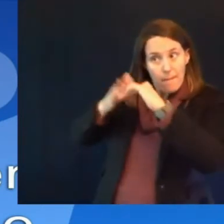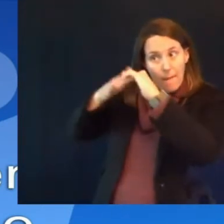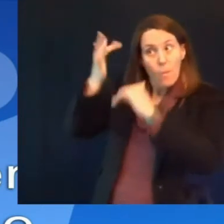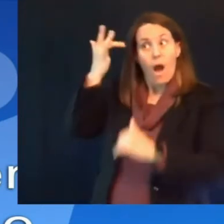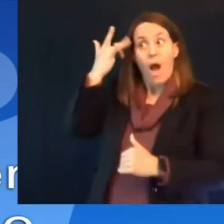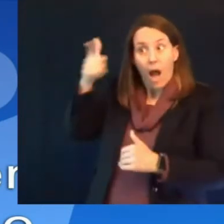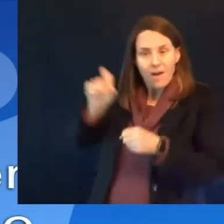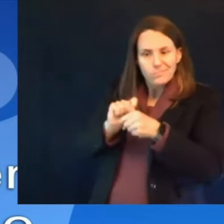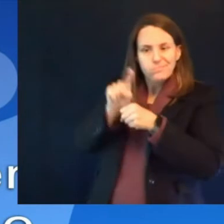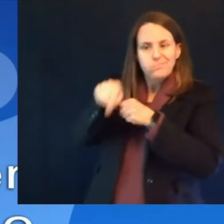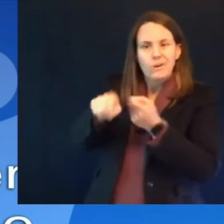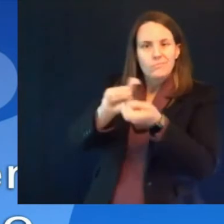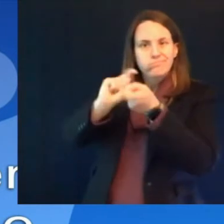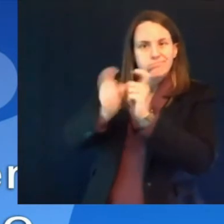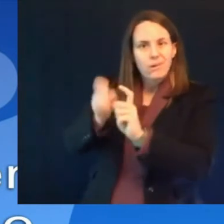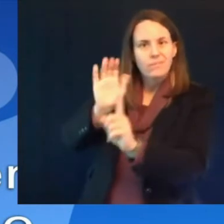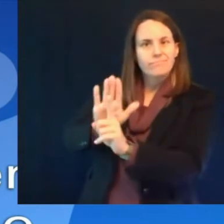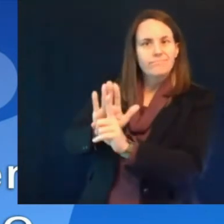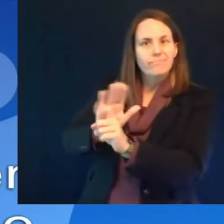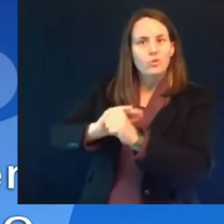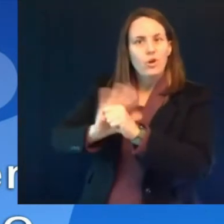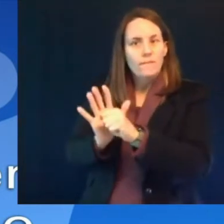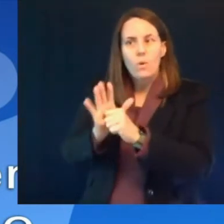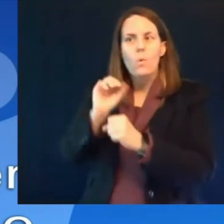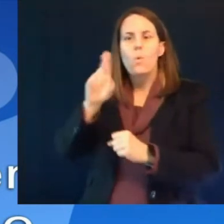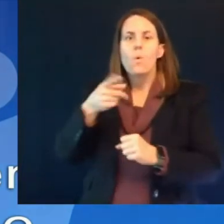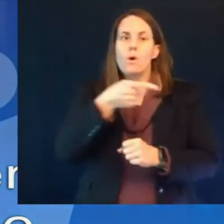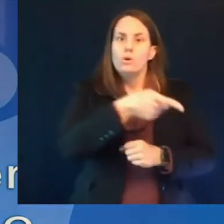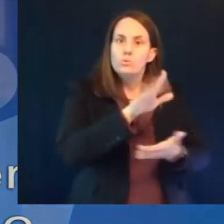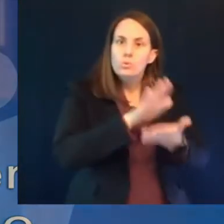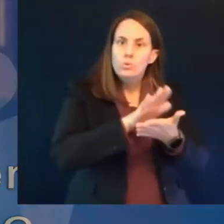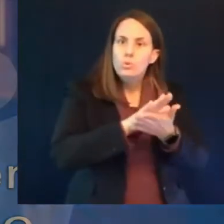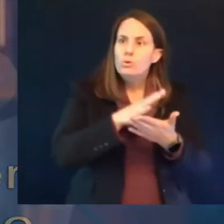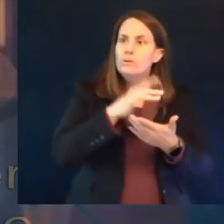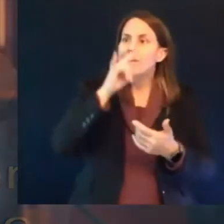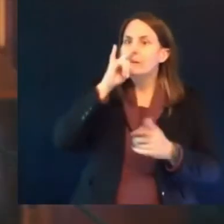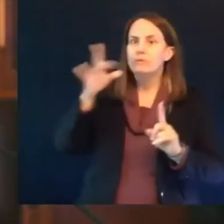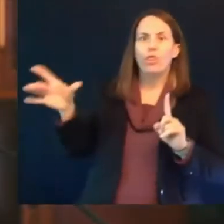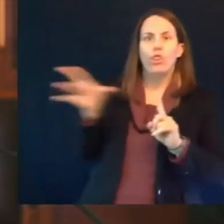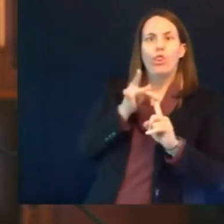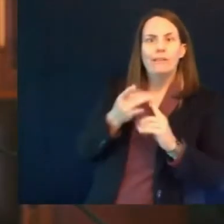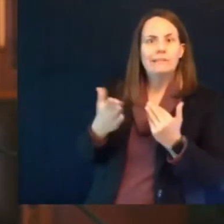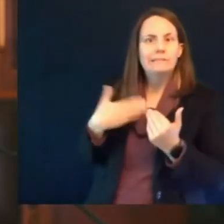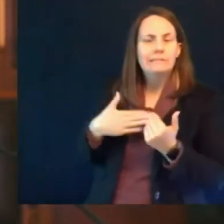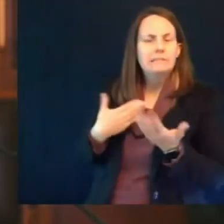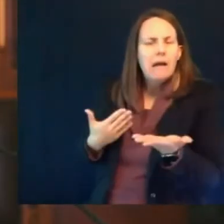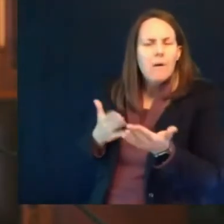you've seen in the past i'd like to turn to dr westergaard to respond to that question